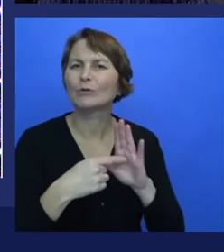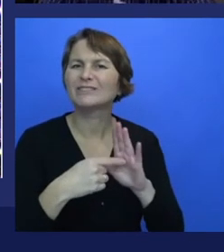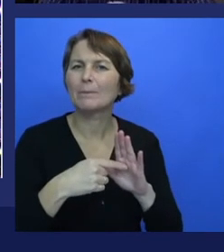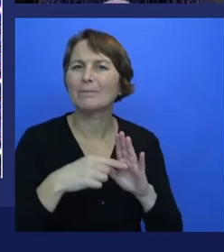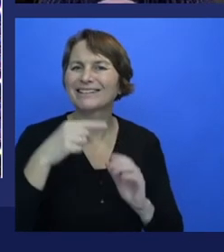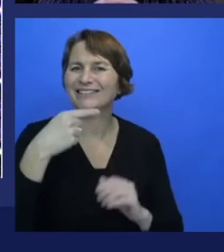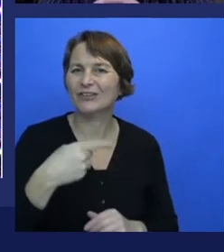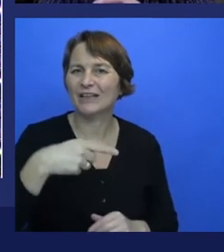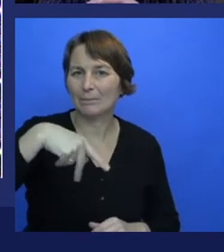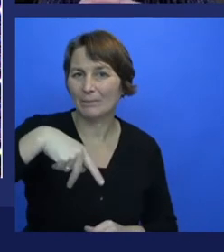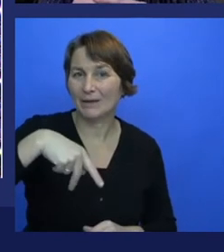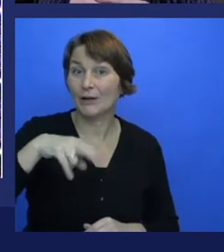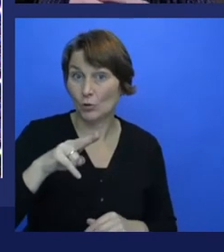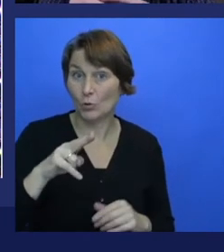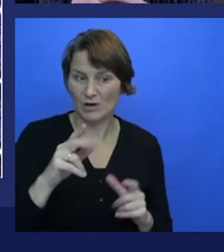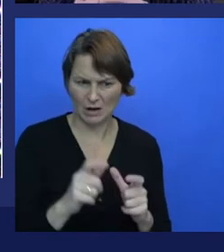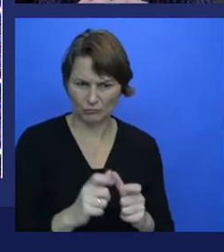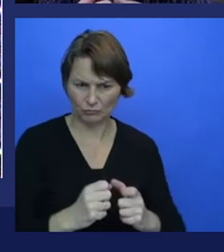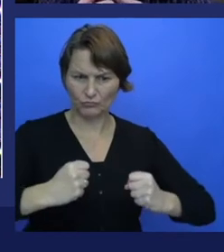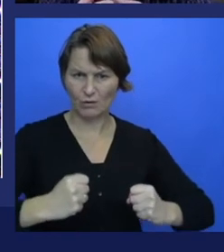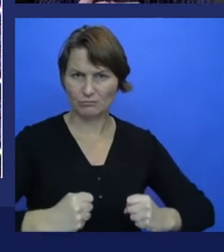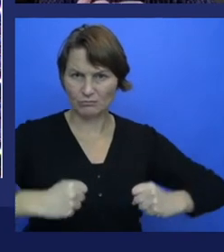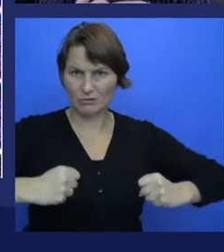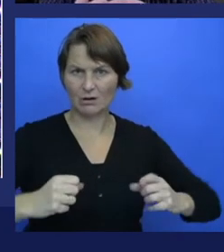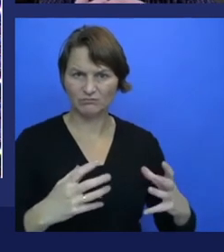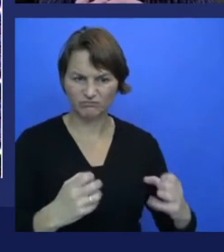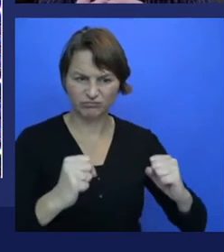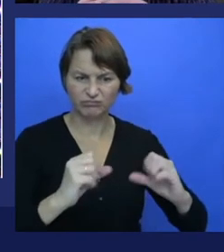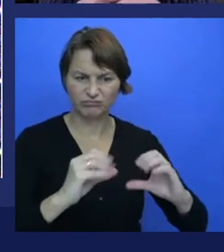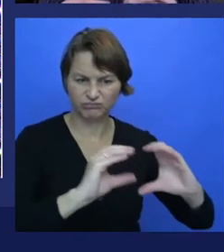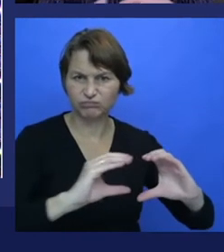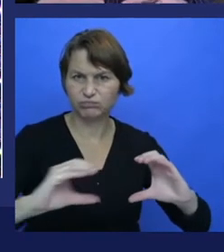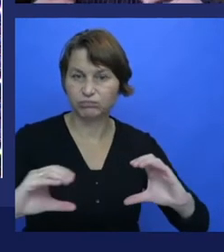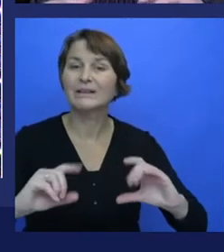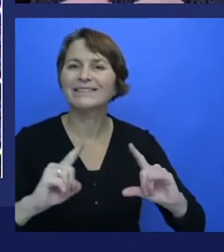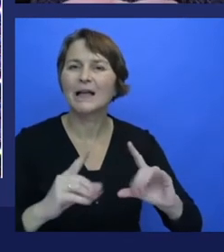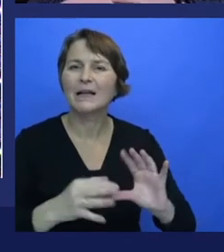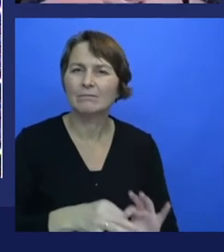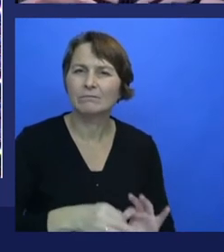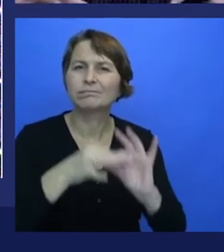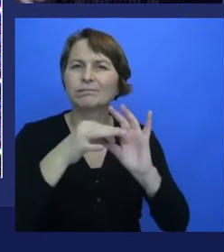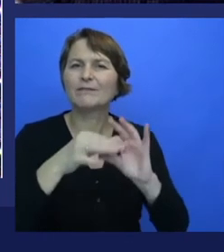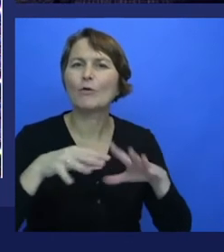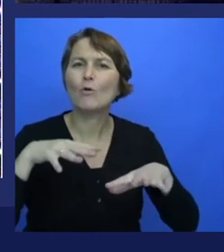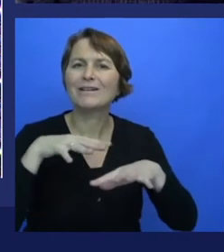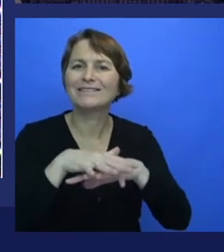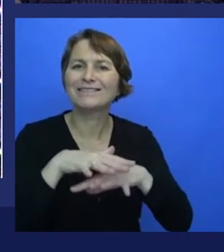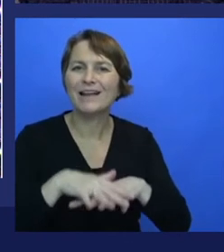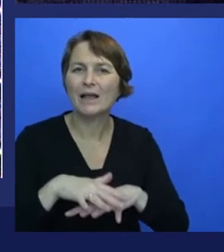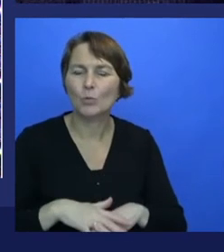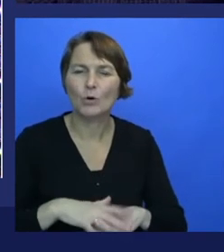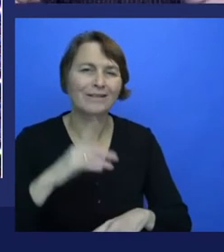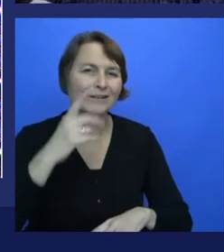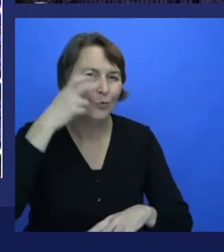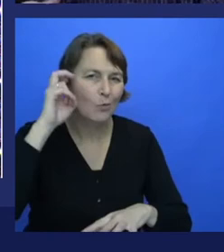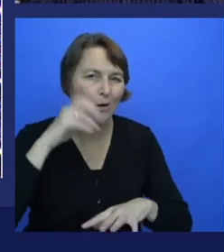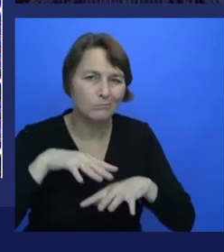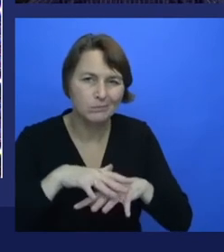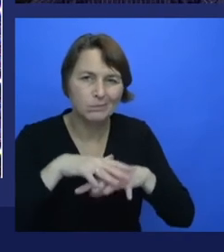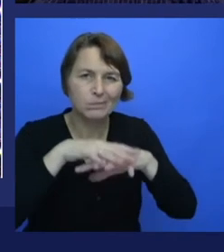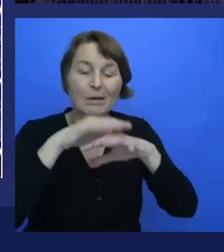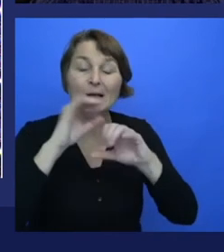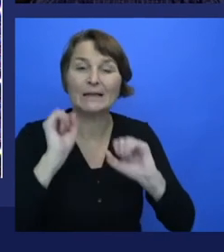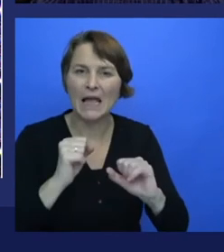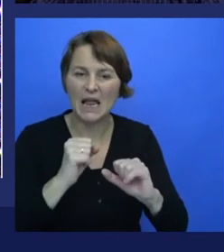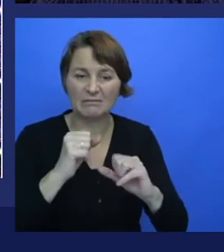optimized machines for these kinds of neural net models, brings us closer and closer to the diversity of being able to do this in almost